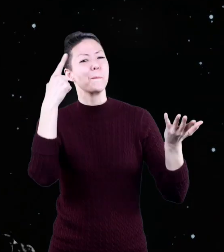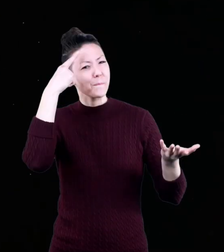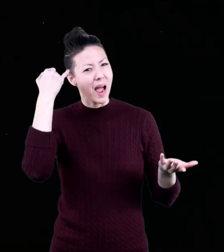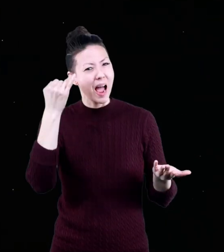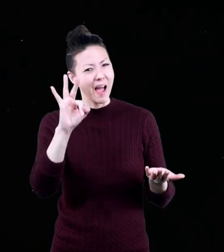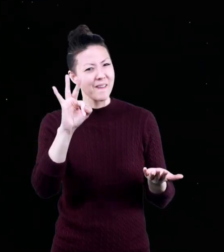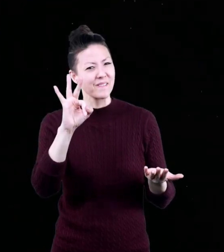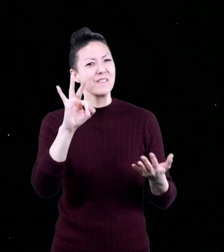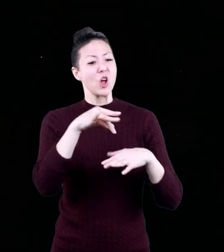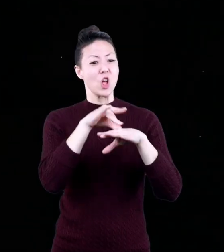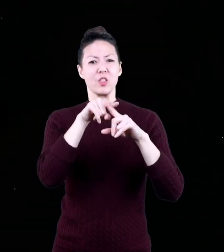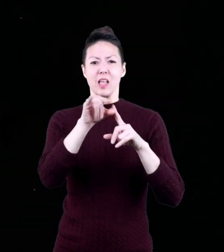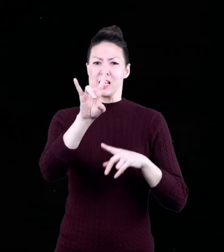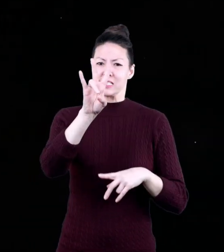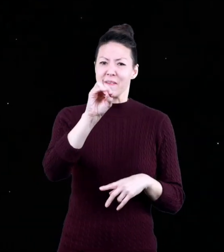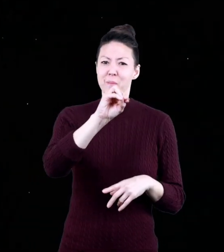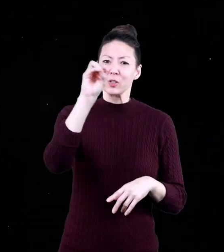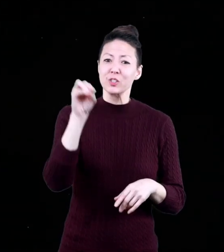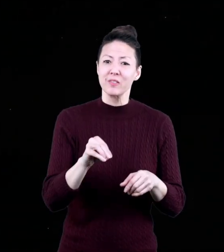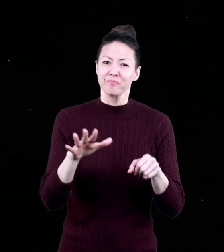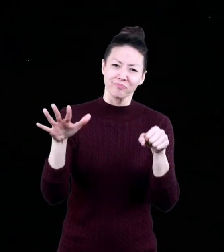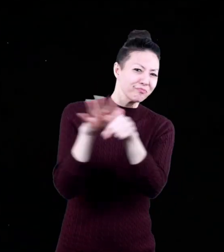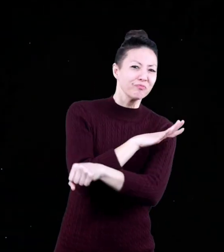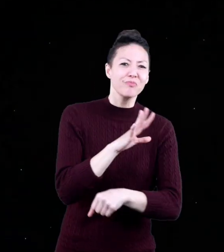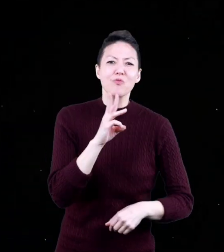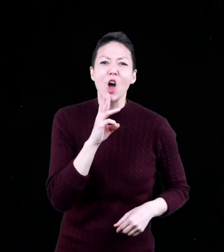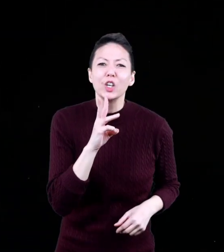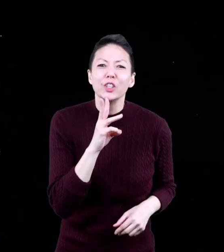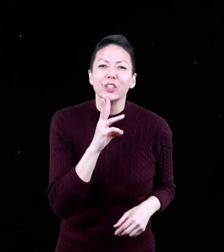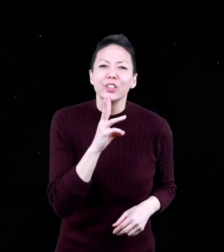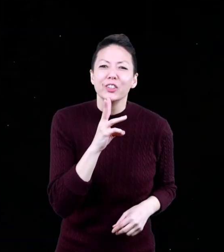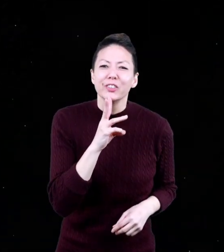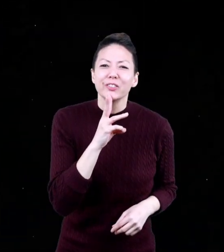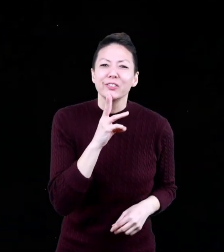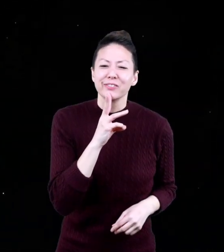That's because 70% of Earth is made of water.